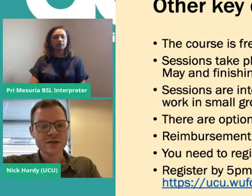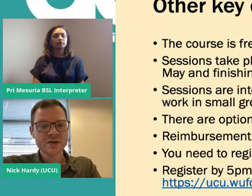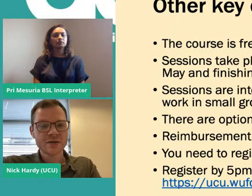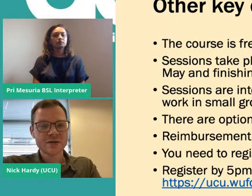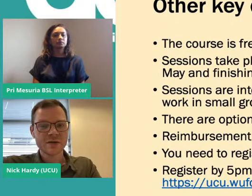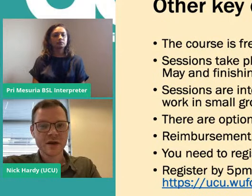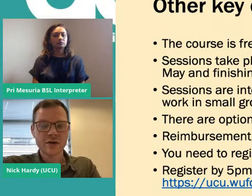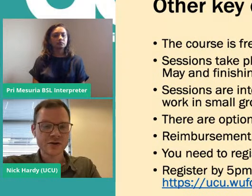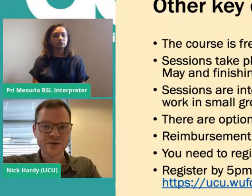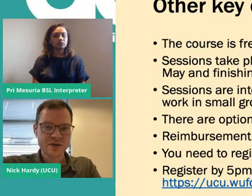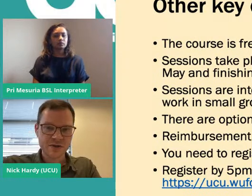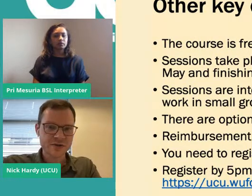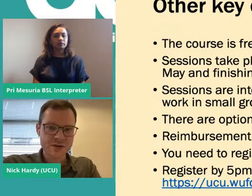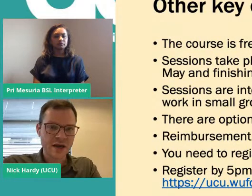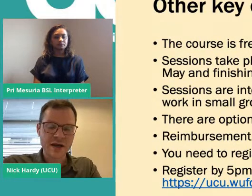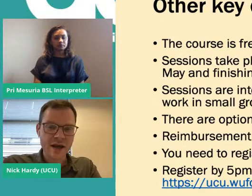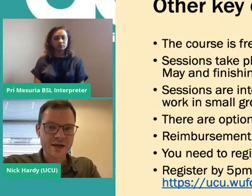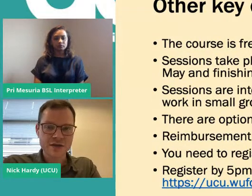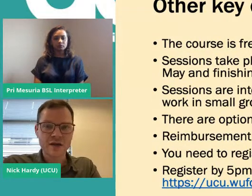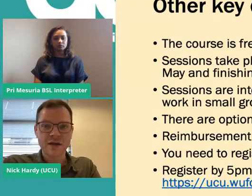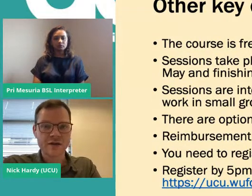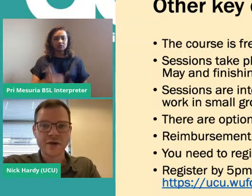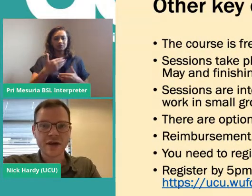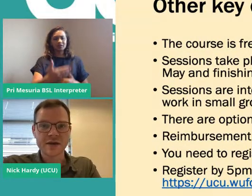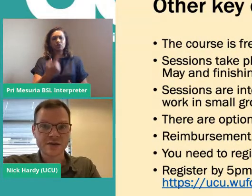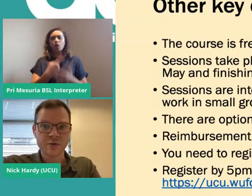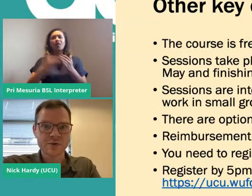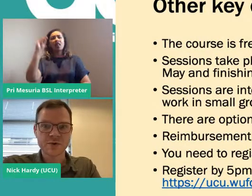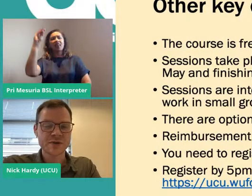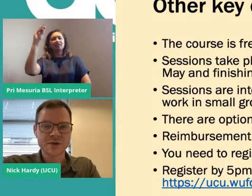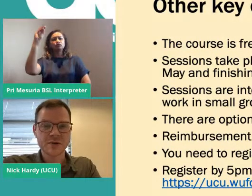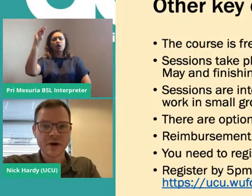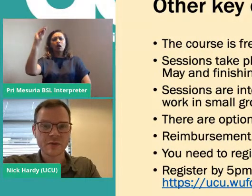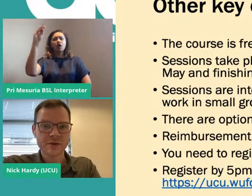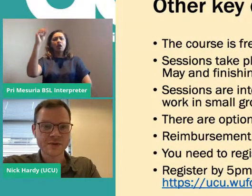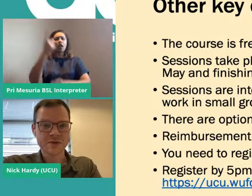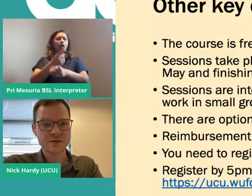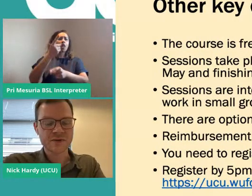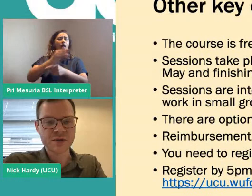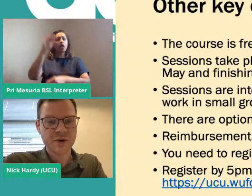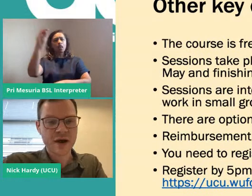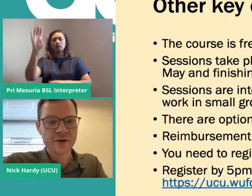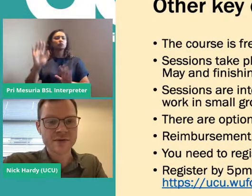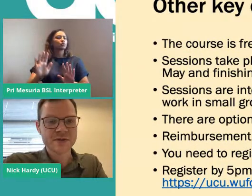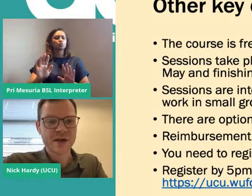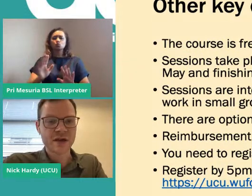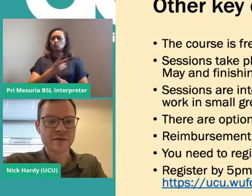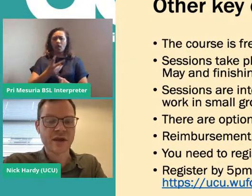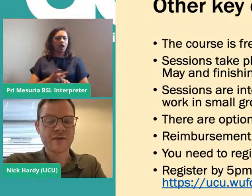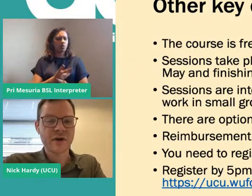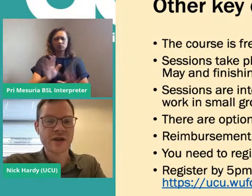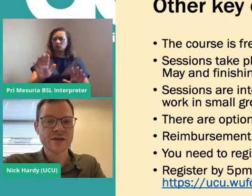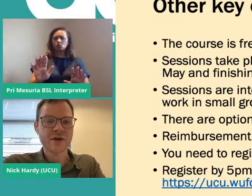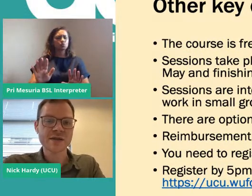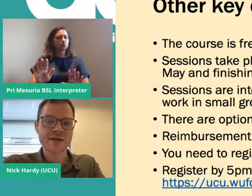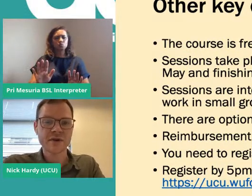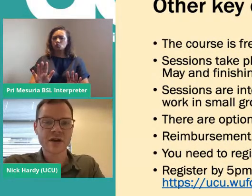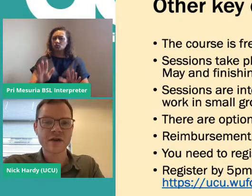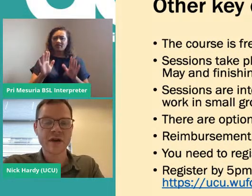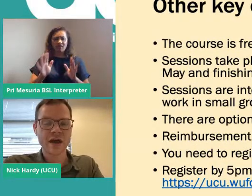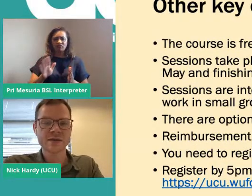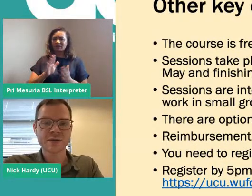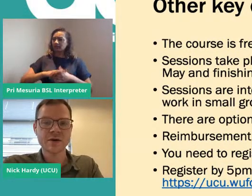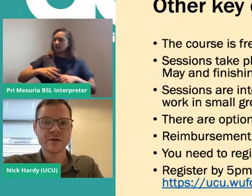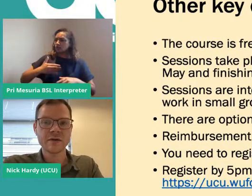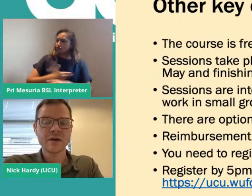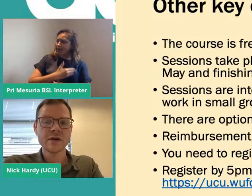The sessions, they're not just, it's not just like a lecture, like you hear someone talking to you about what to do for two hours. They're very interactive